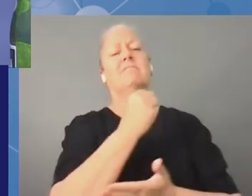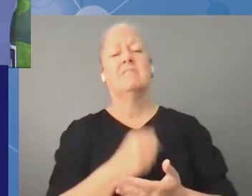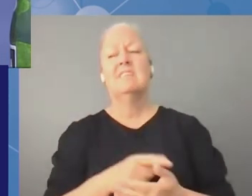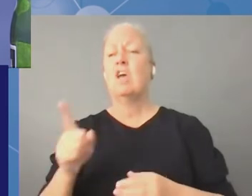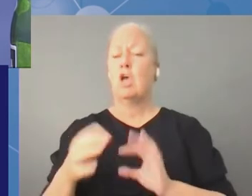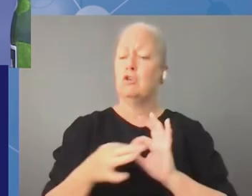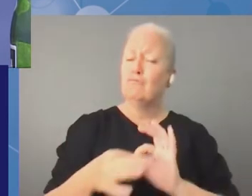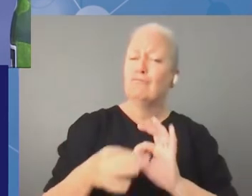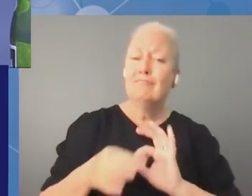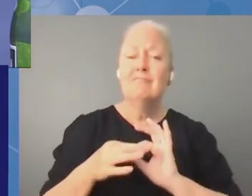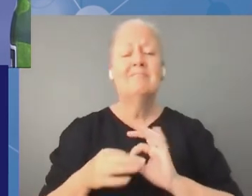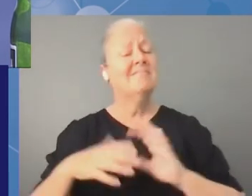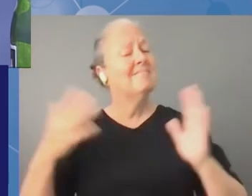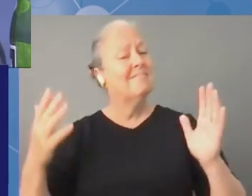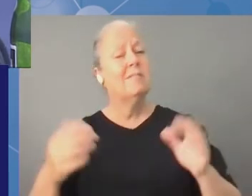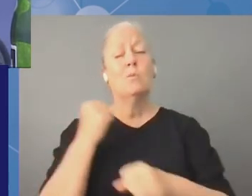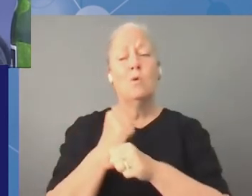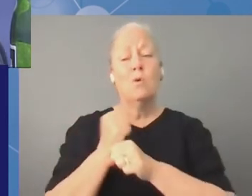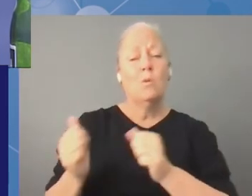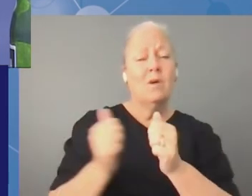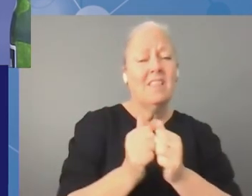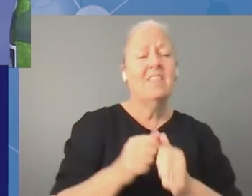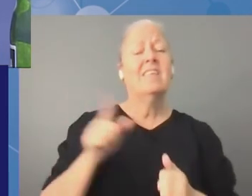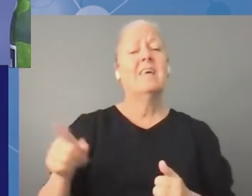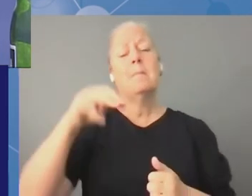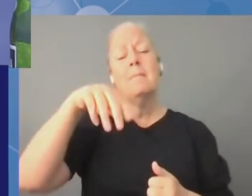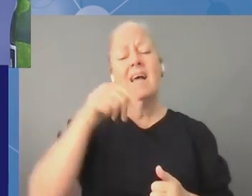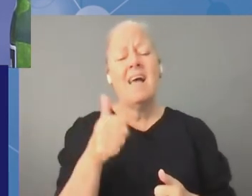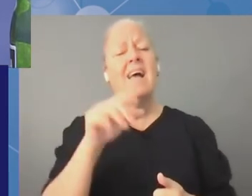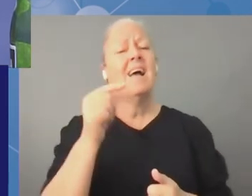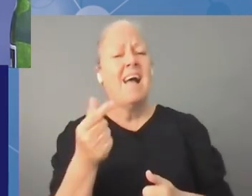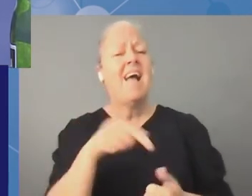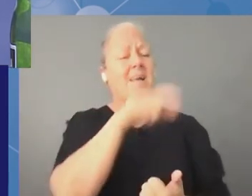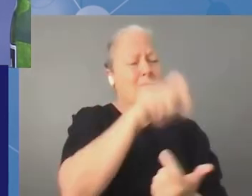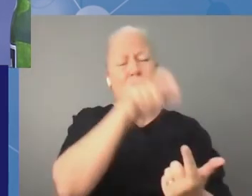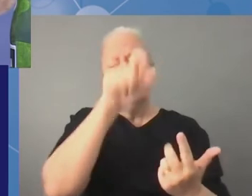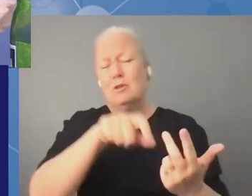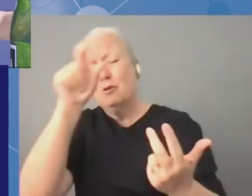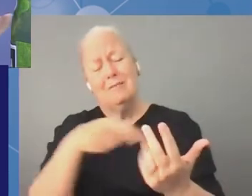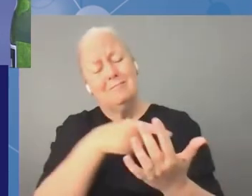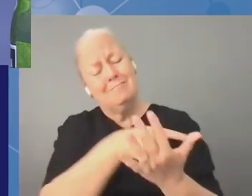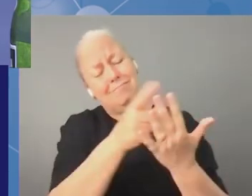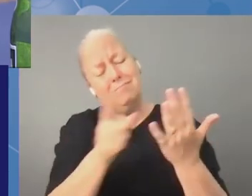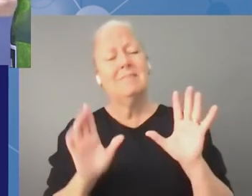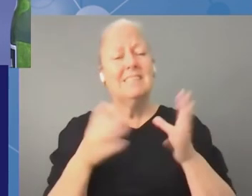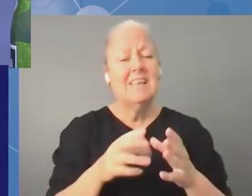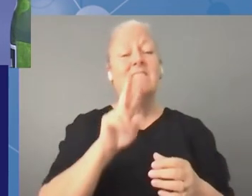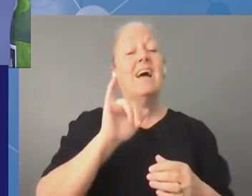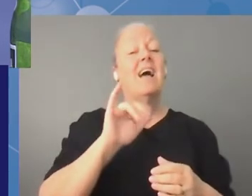cooperative worked with the mag so thank you to christoph and chamek and michael and anna the entire team to victor who's been